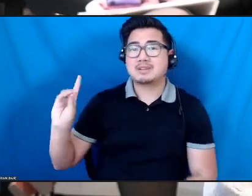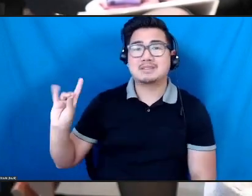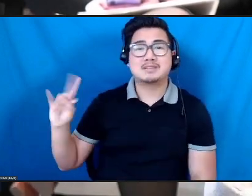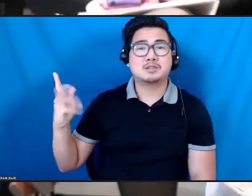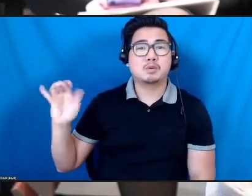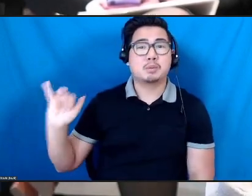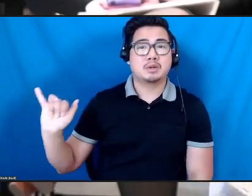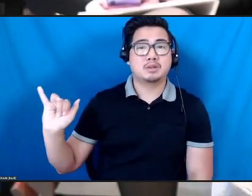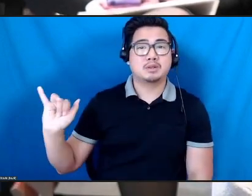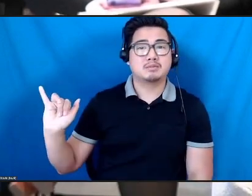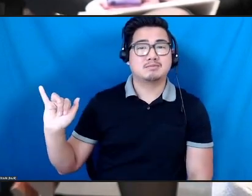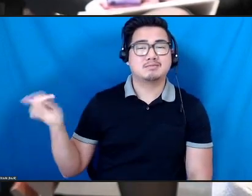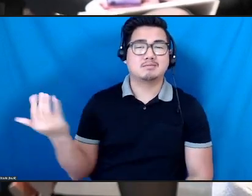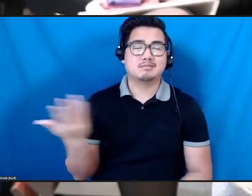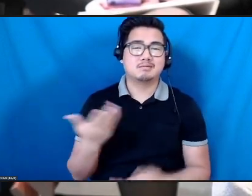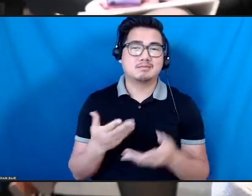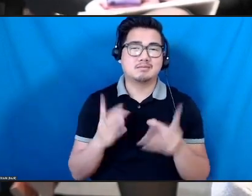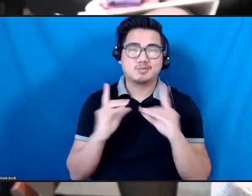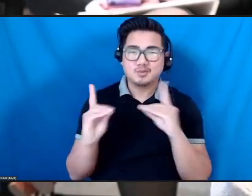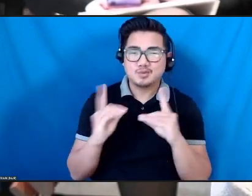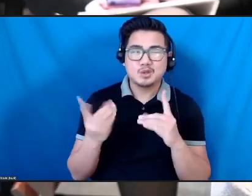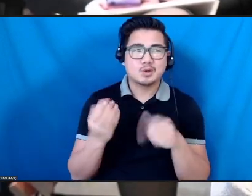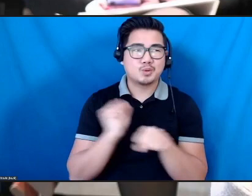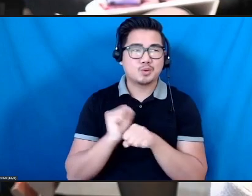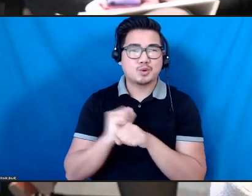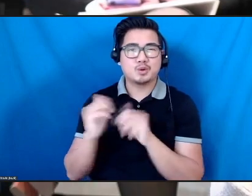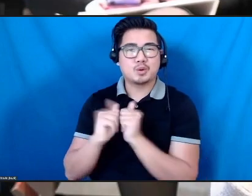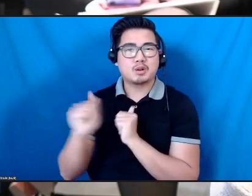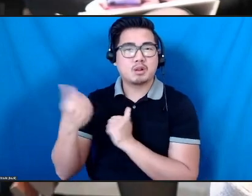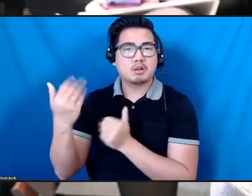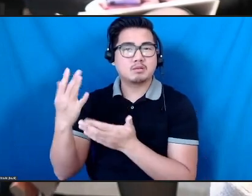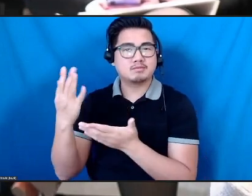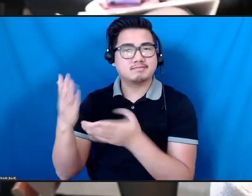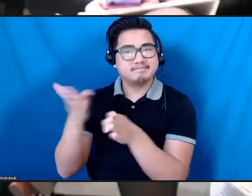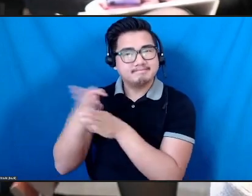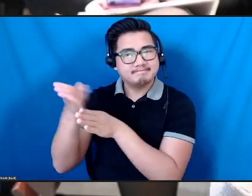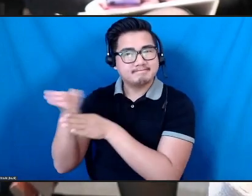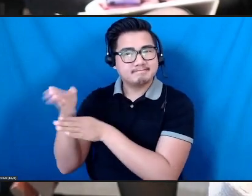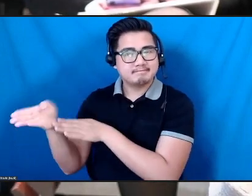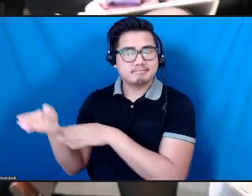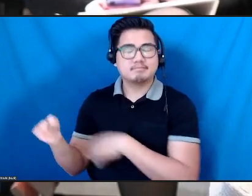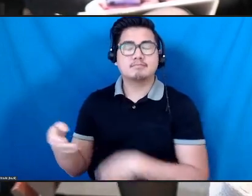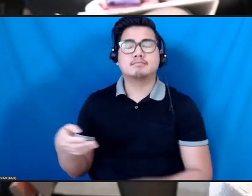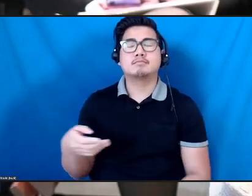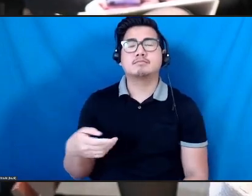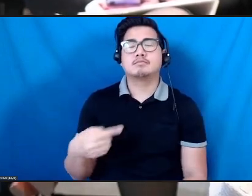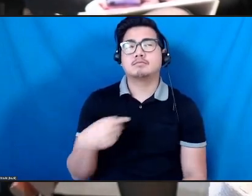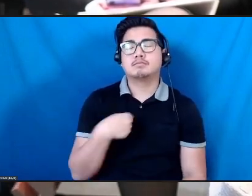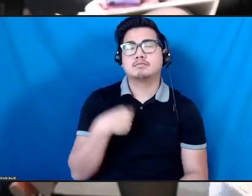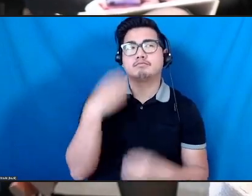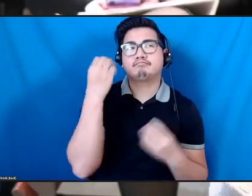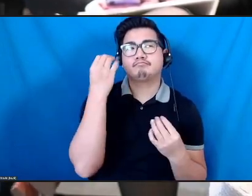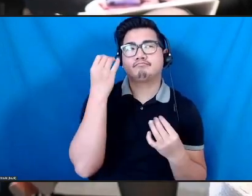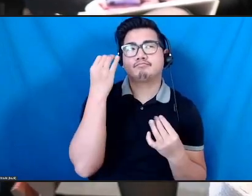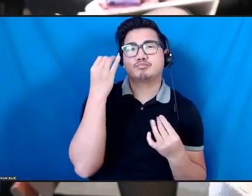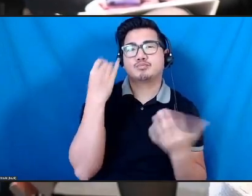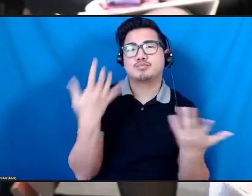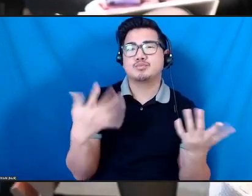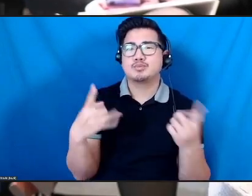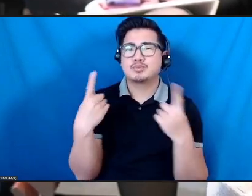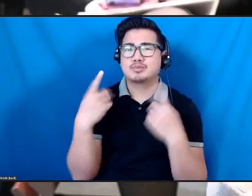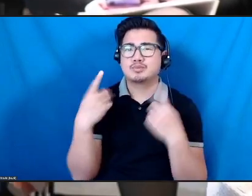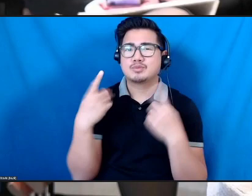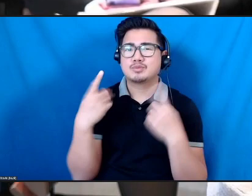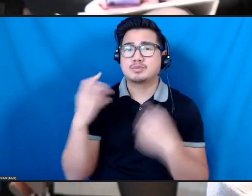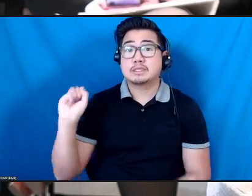working with other sectors. And I think thinking about what success looks like here is really